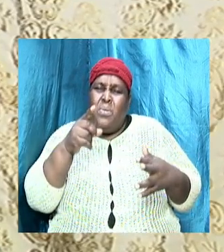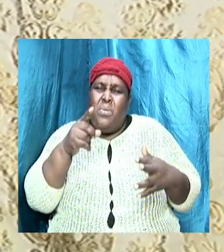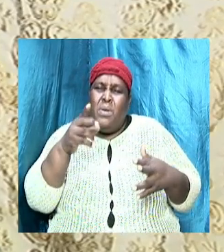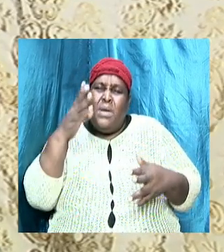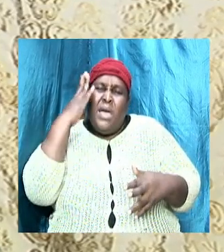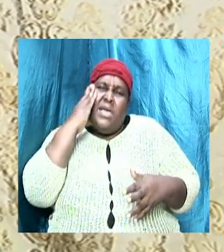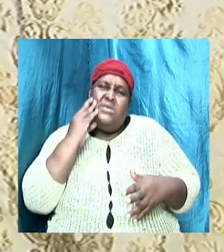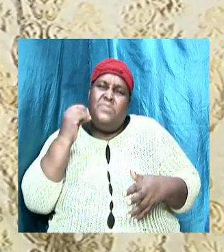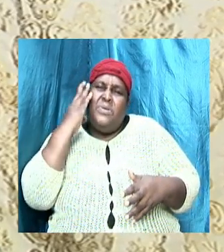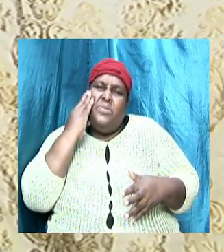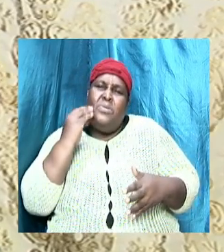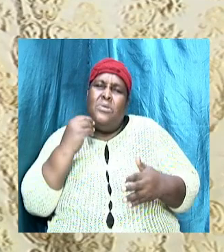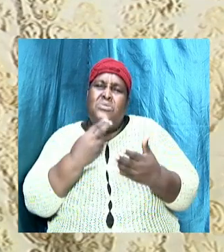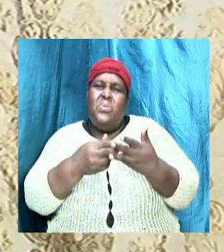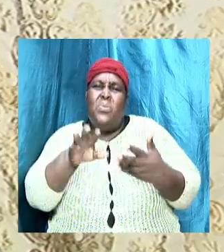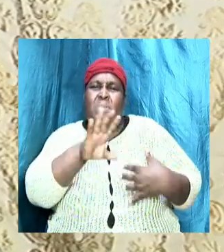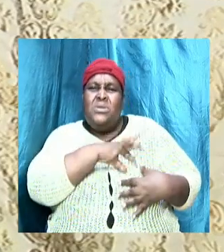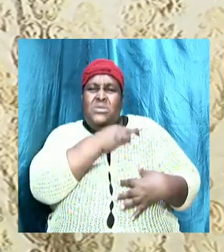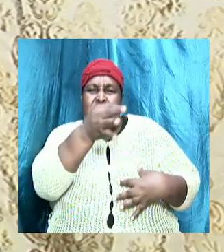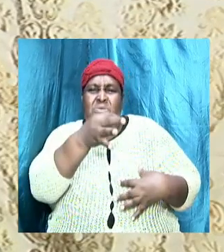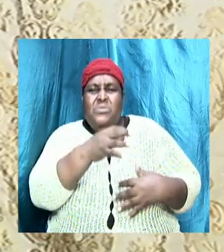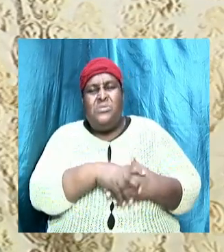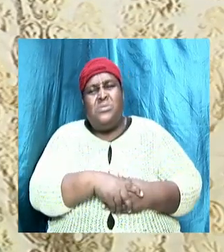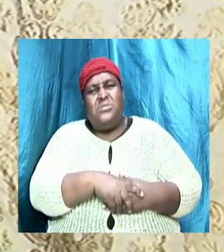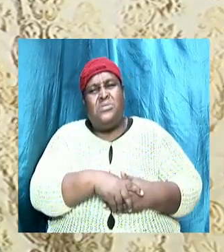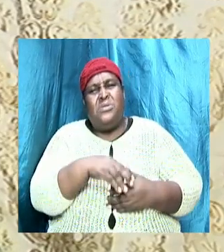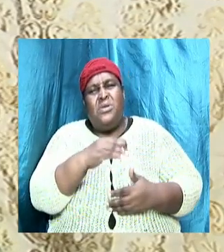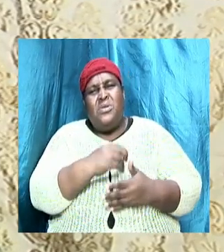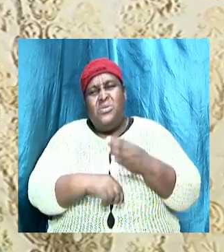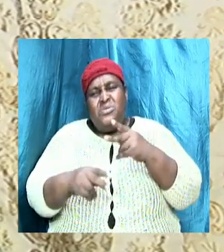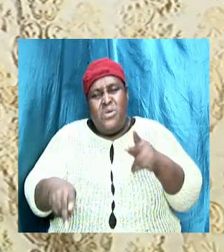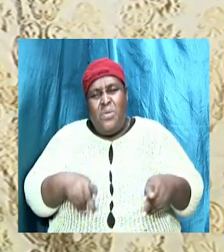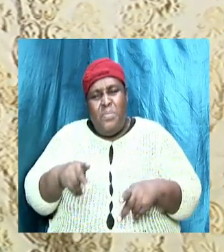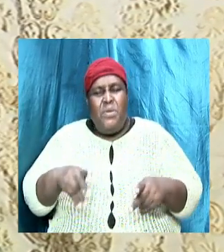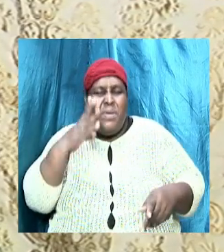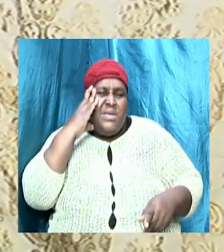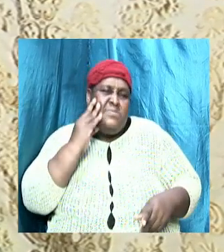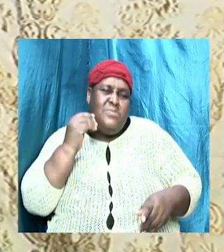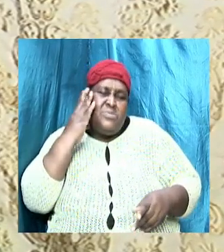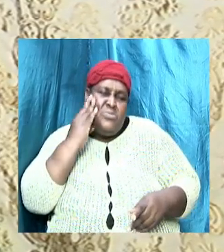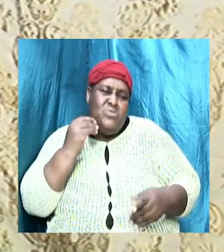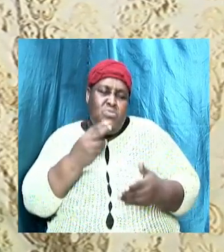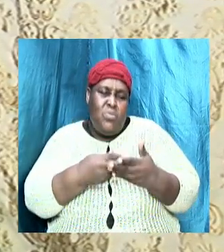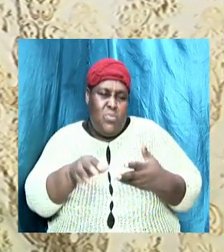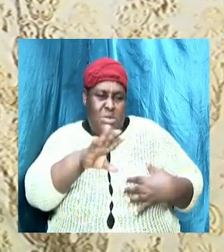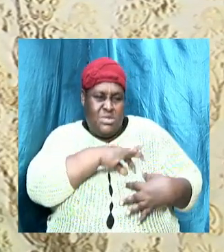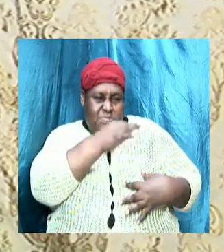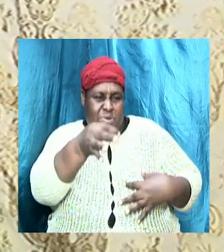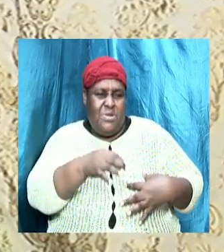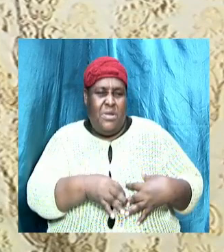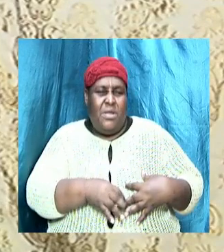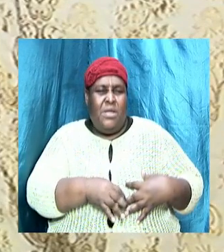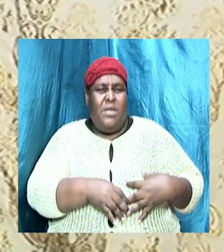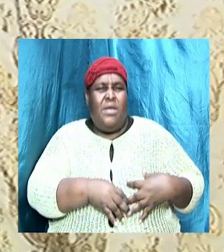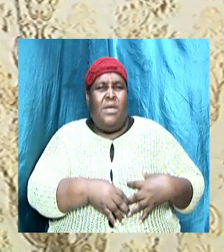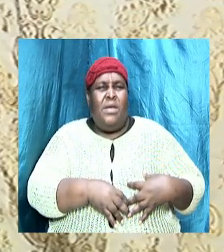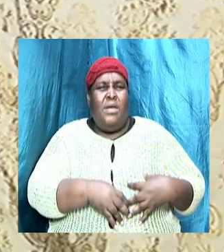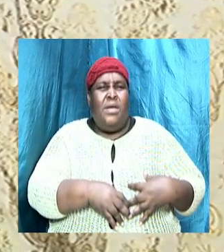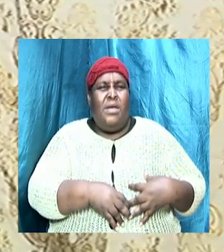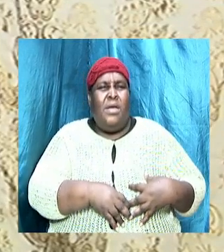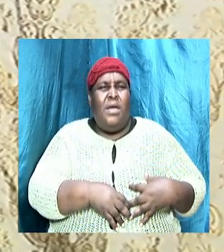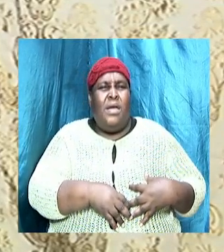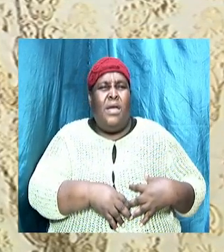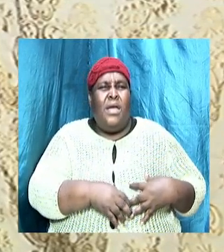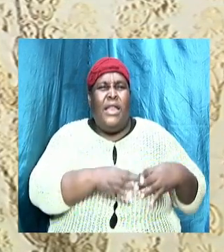and this is how cruel Satan is, you know. Some folks have experienced the Holy Ghost, but have gone to a place